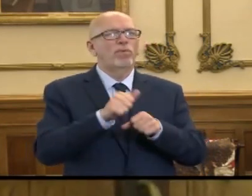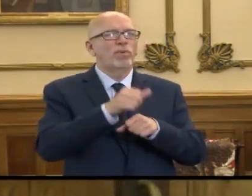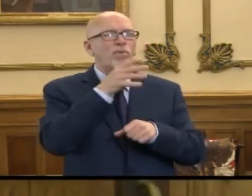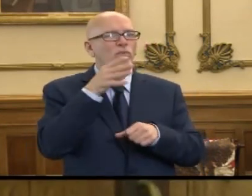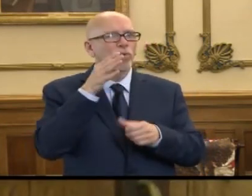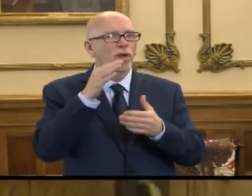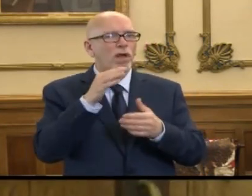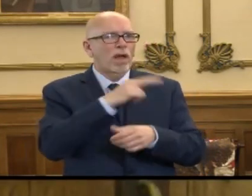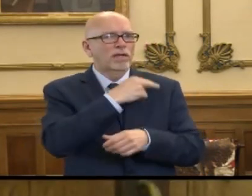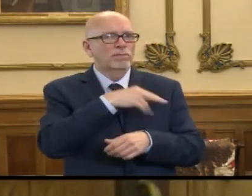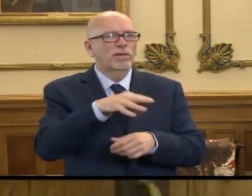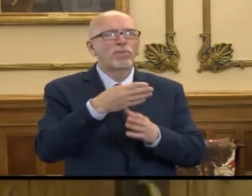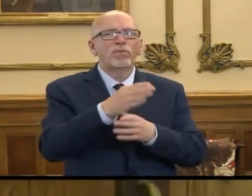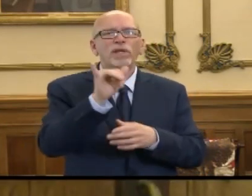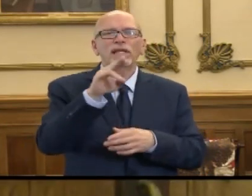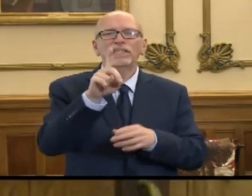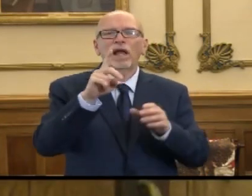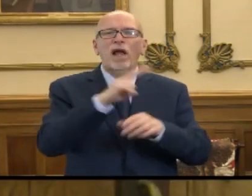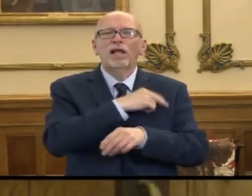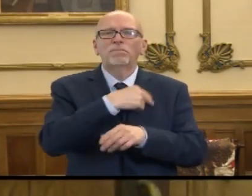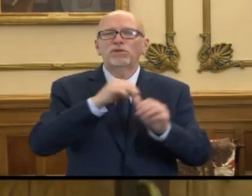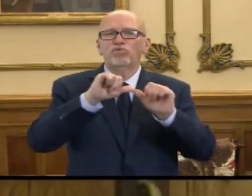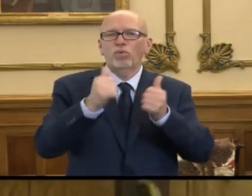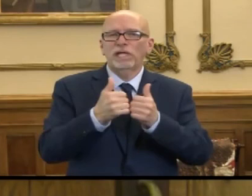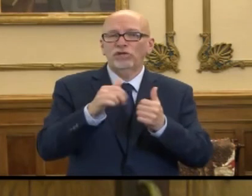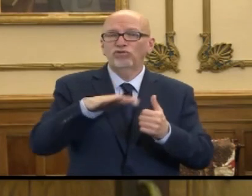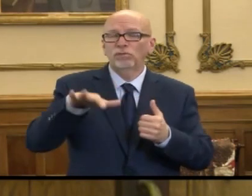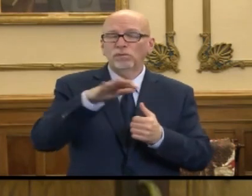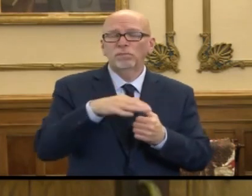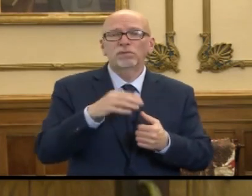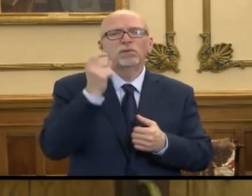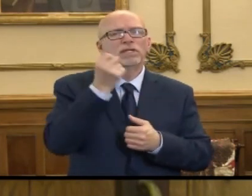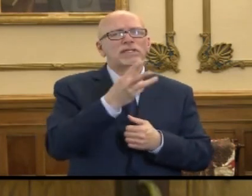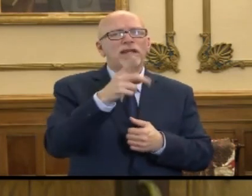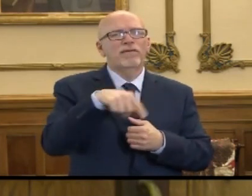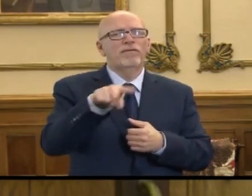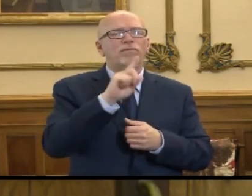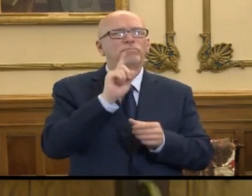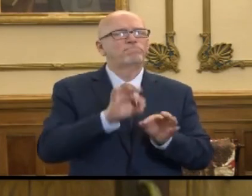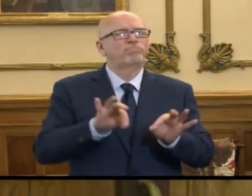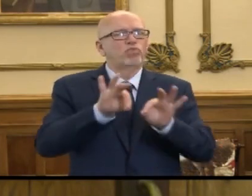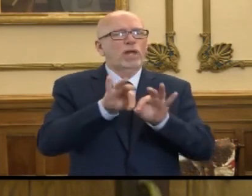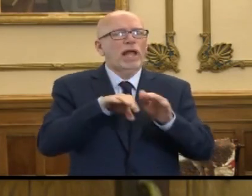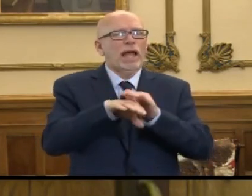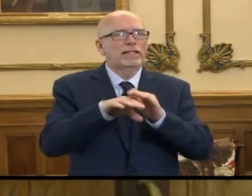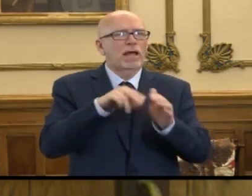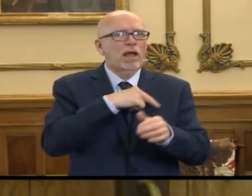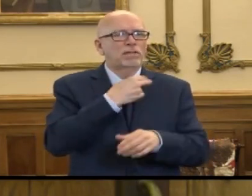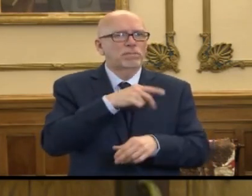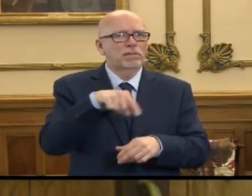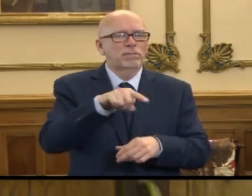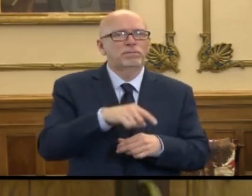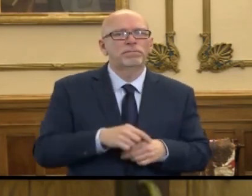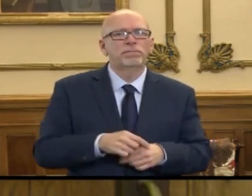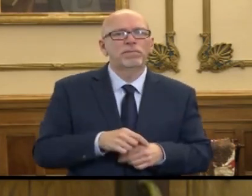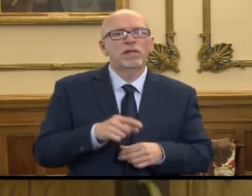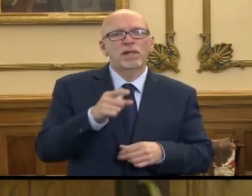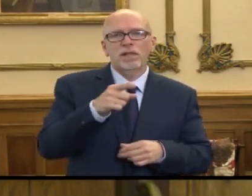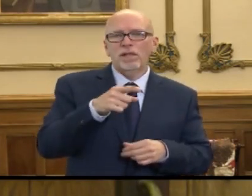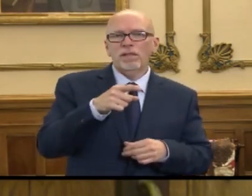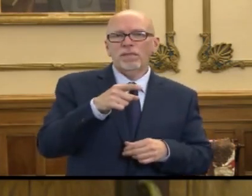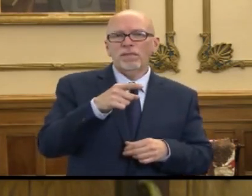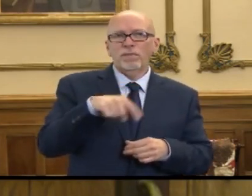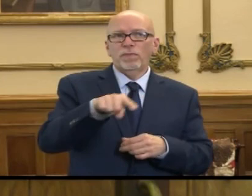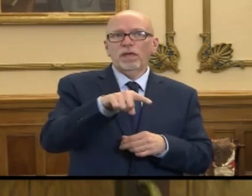hospitals through the Indiana Hospital Association. We know that several of them are critical access hospitals and they have